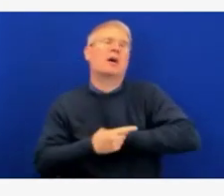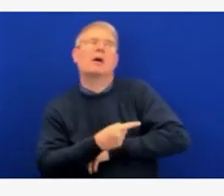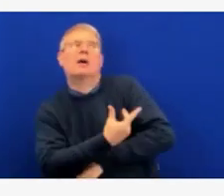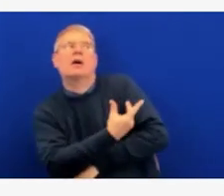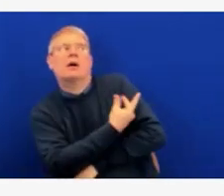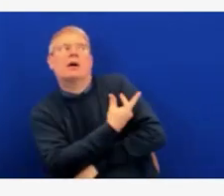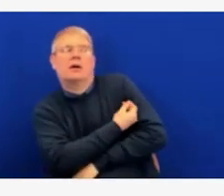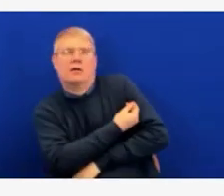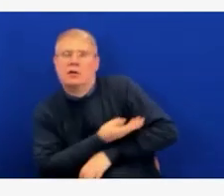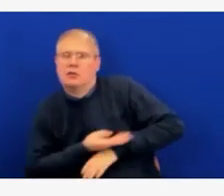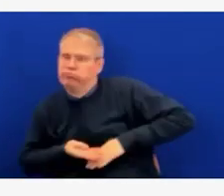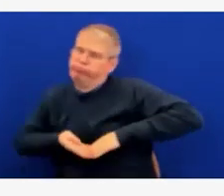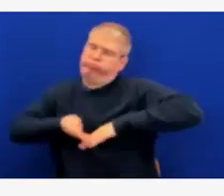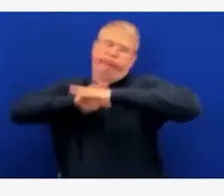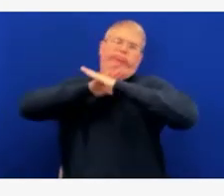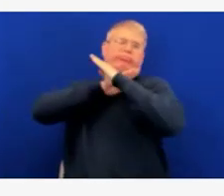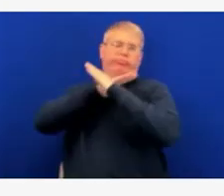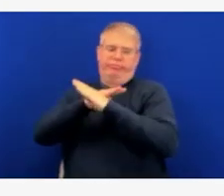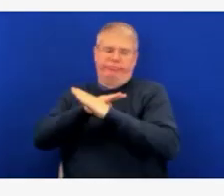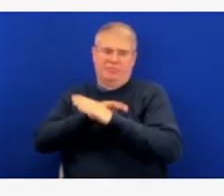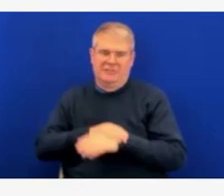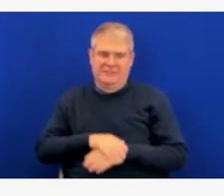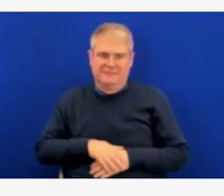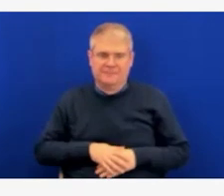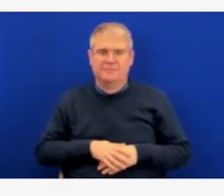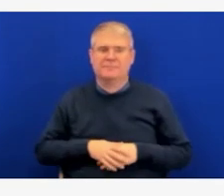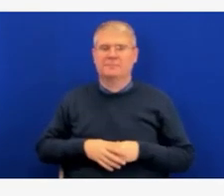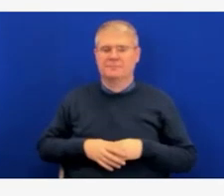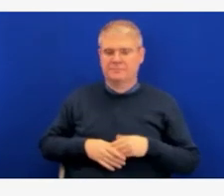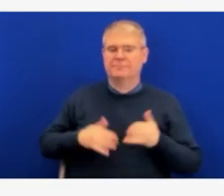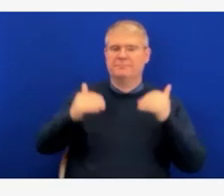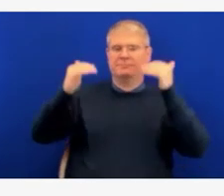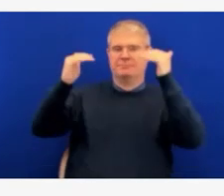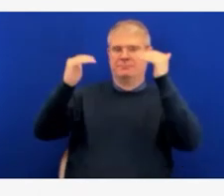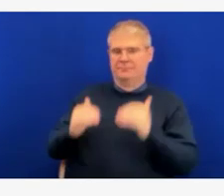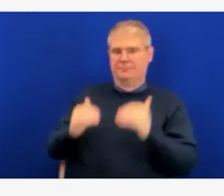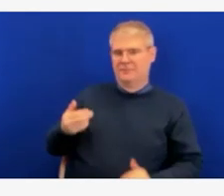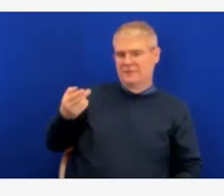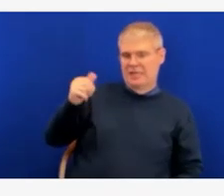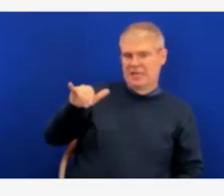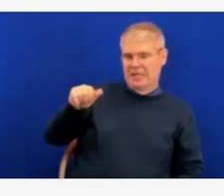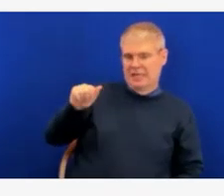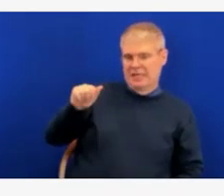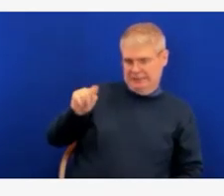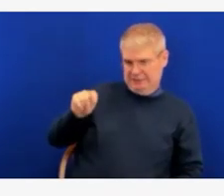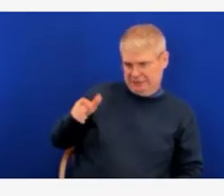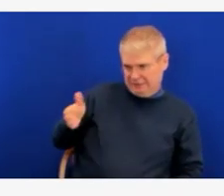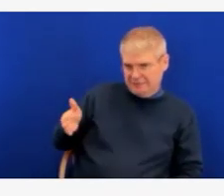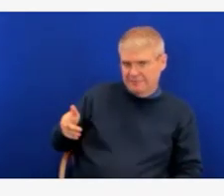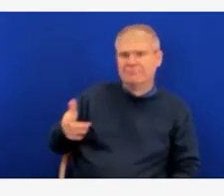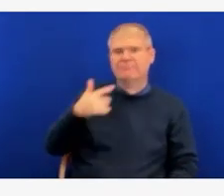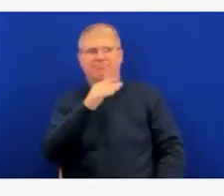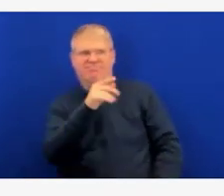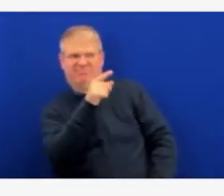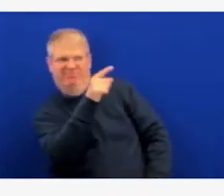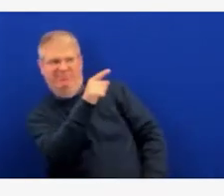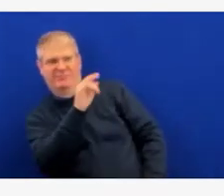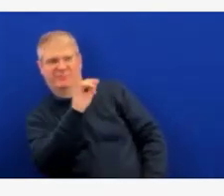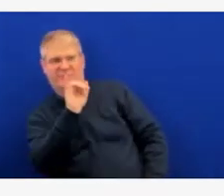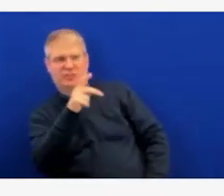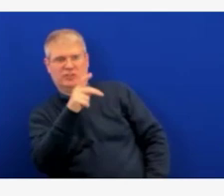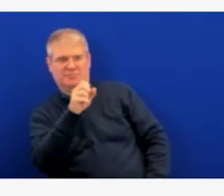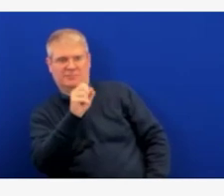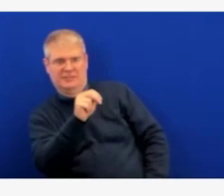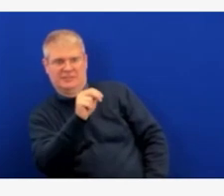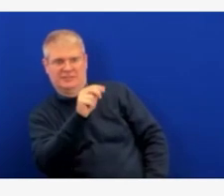This is probably a question for Director Jepsen. Could you tell us a little more about the process of getting out of crisis standards? How